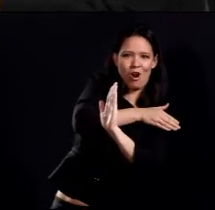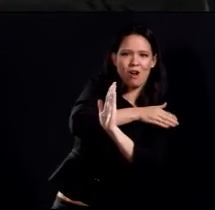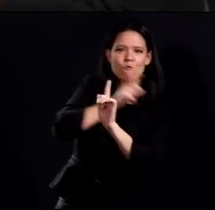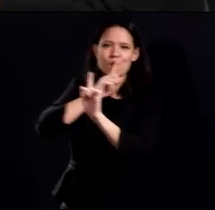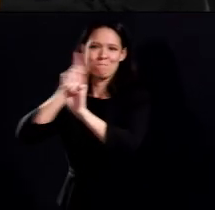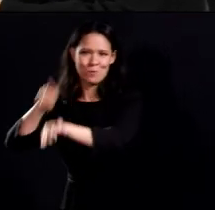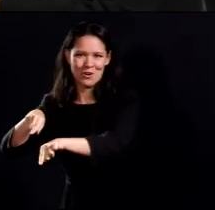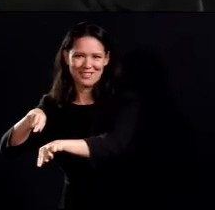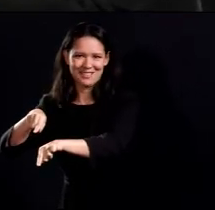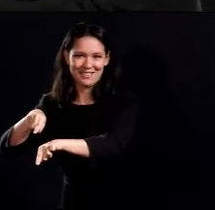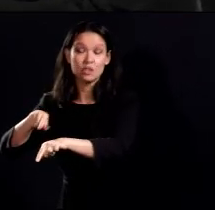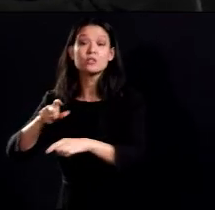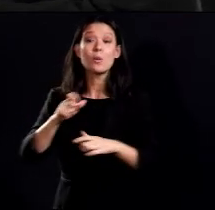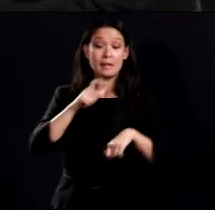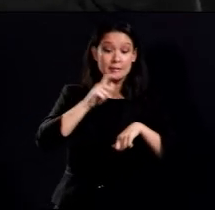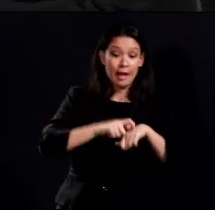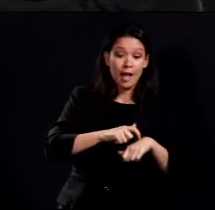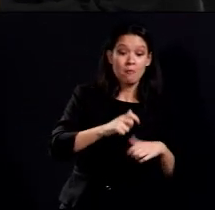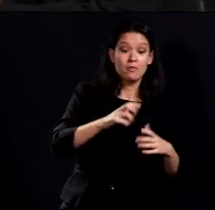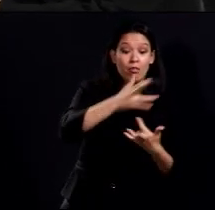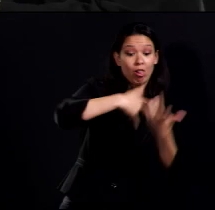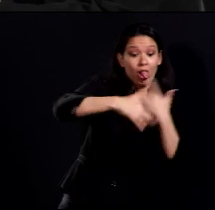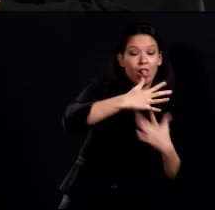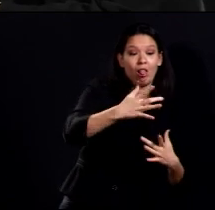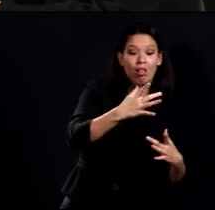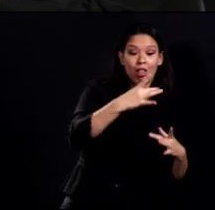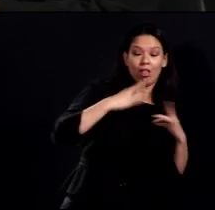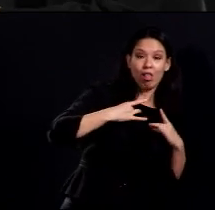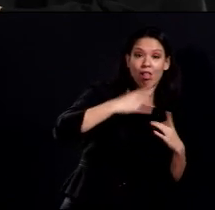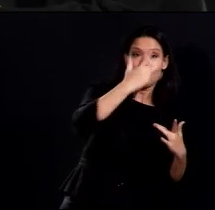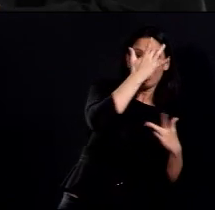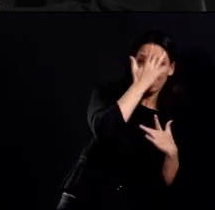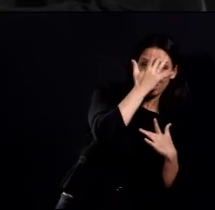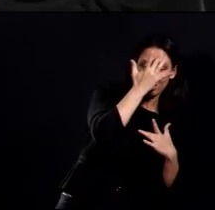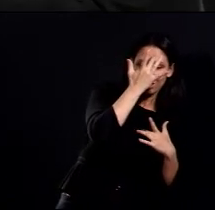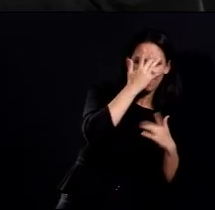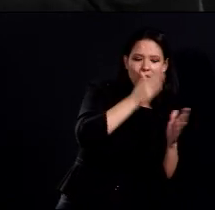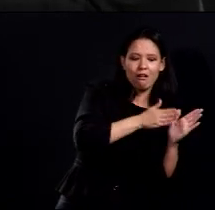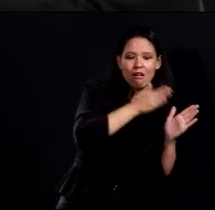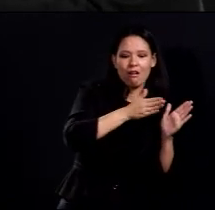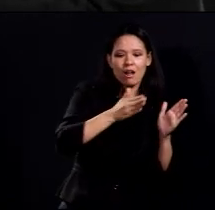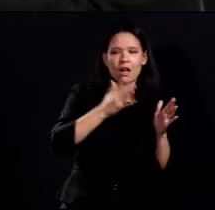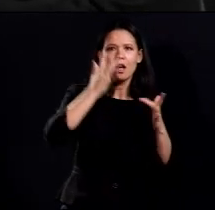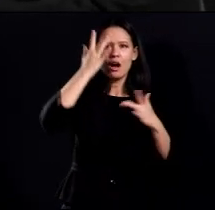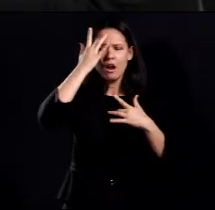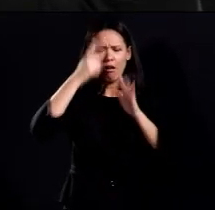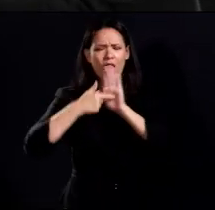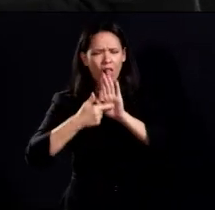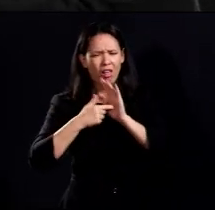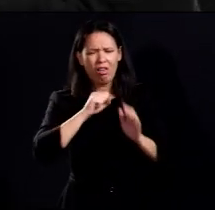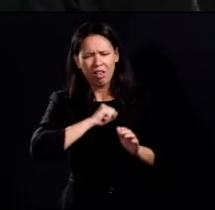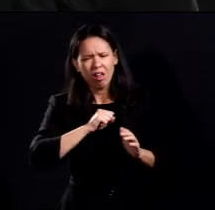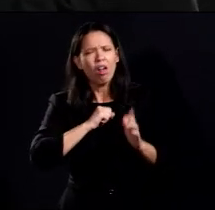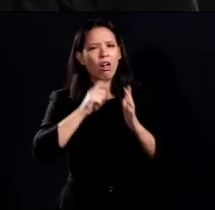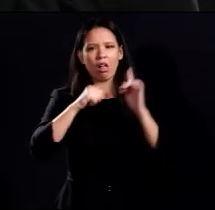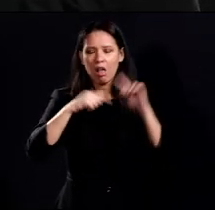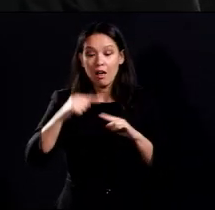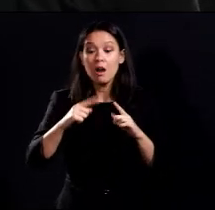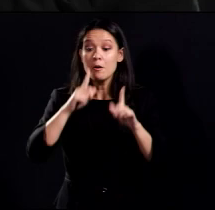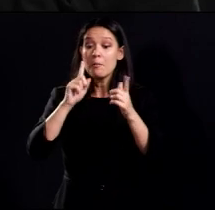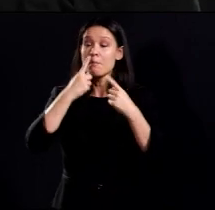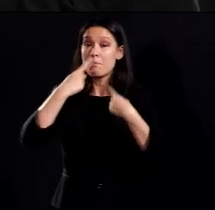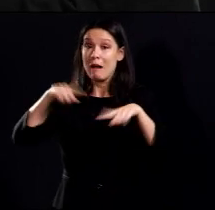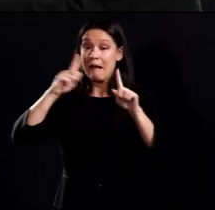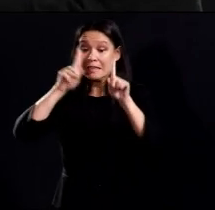time from the time somebody is infected to the time that they start showing signs and symptoms, then get tested, then that's